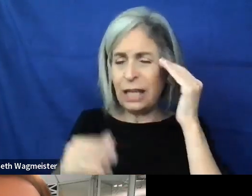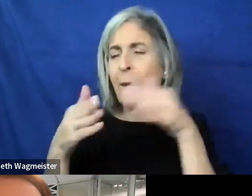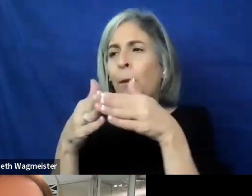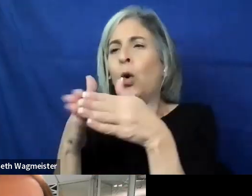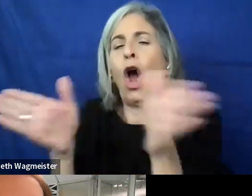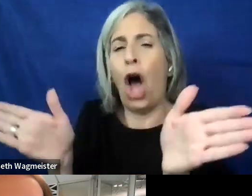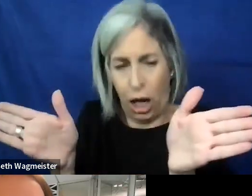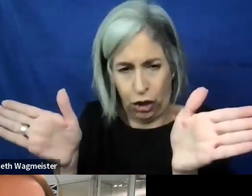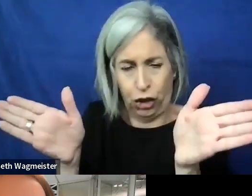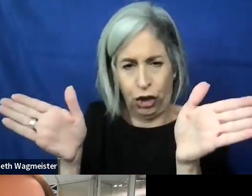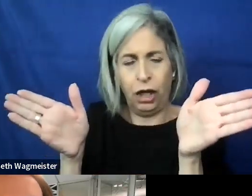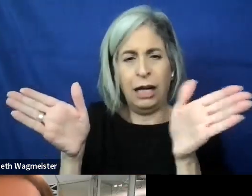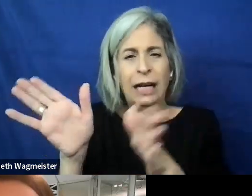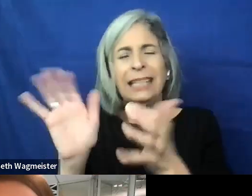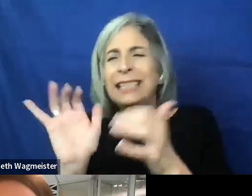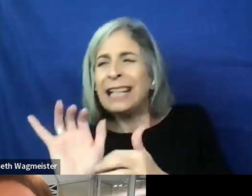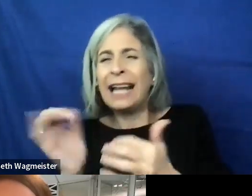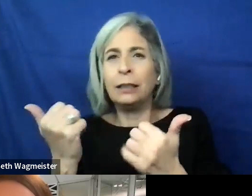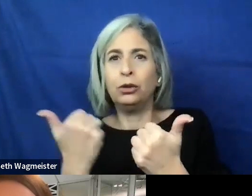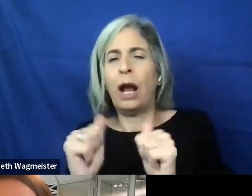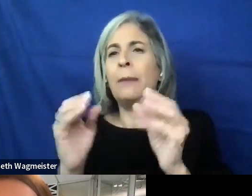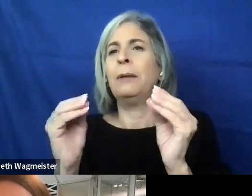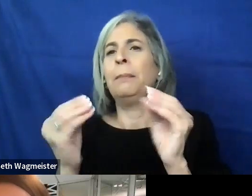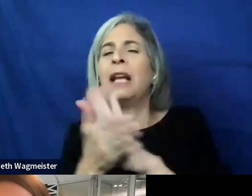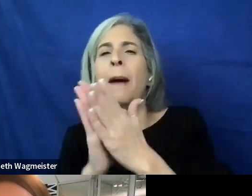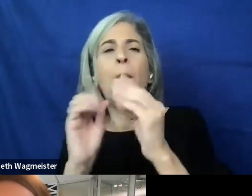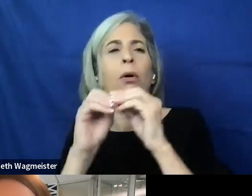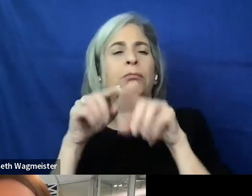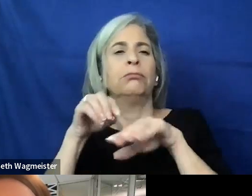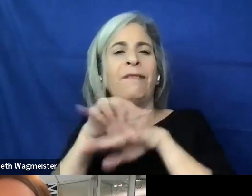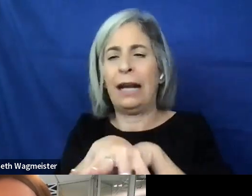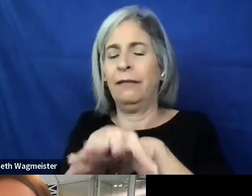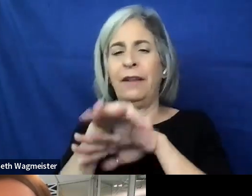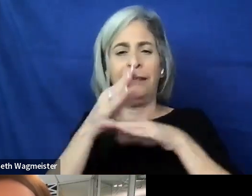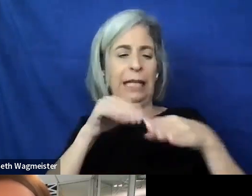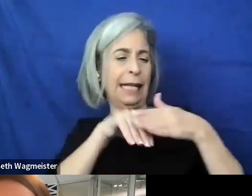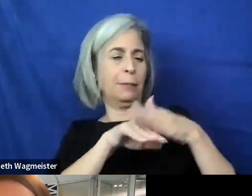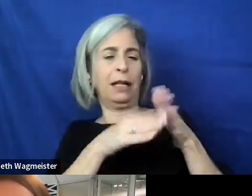sense to try be more effective, you know, as an accessibility professional.